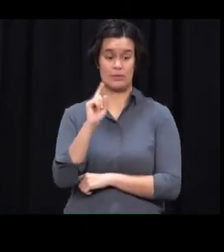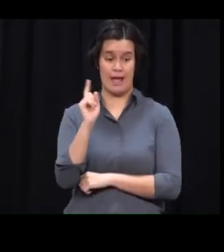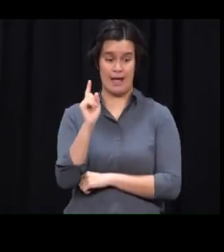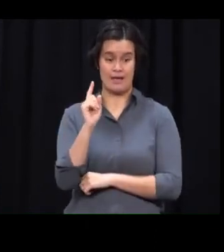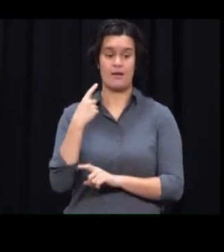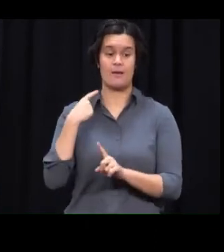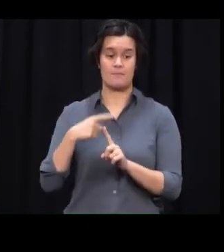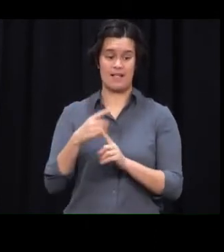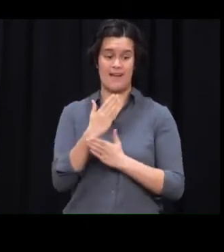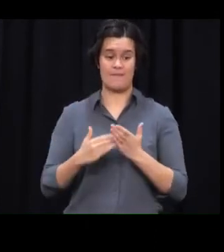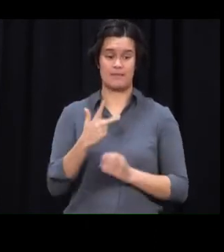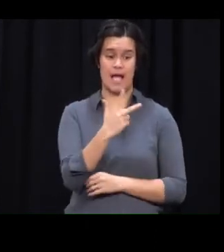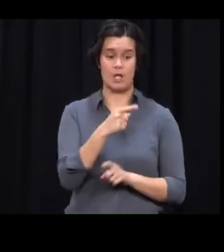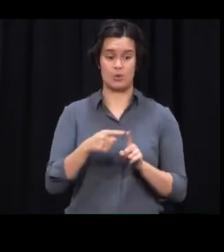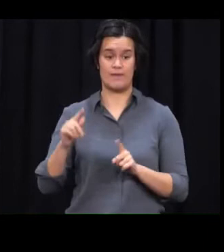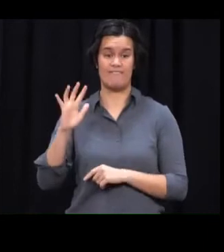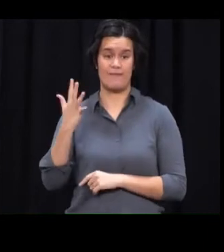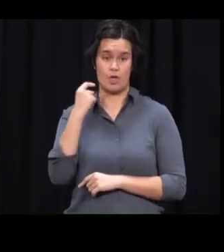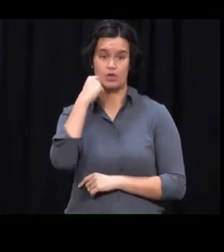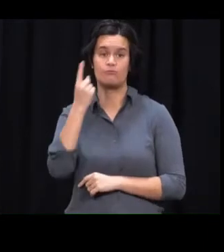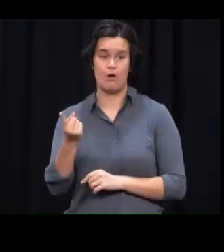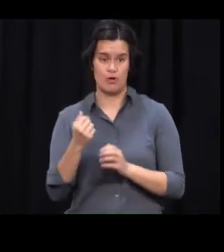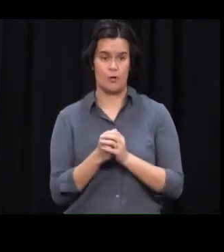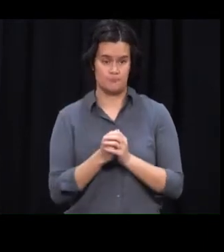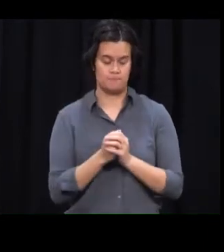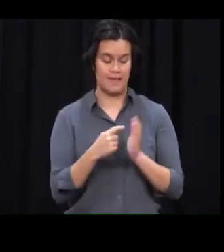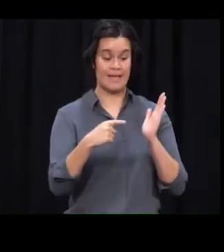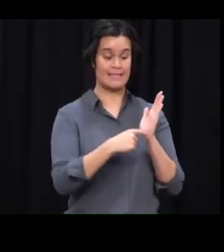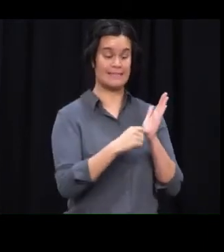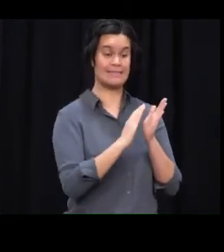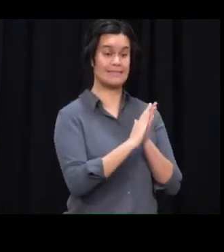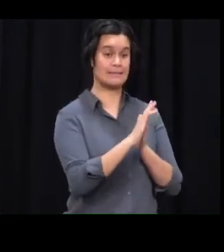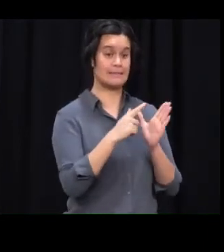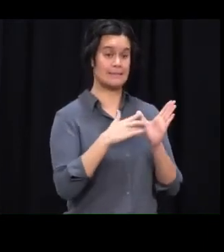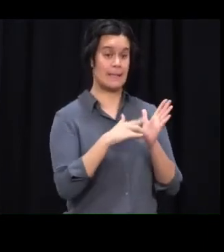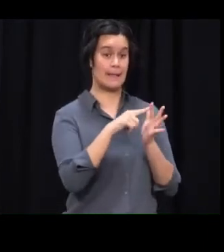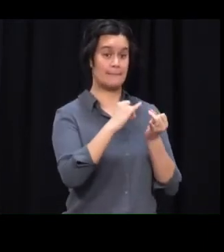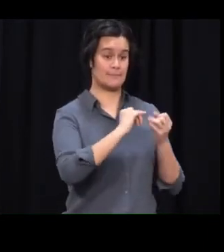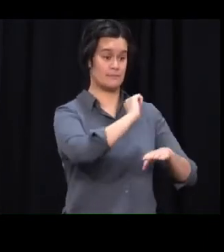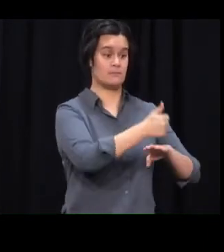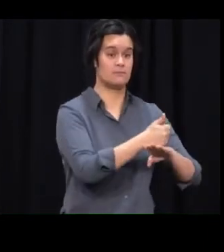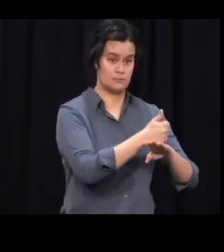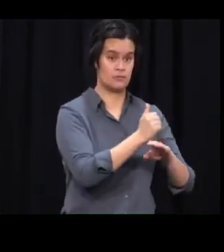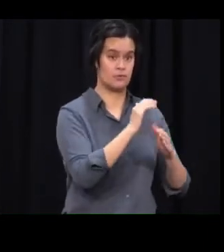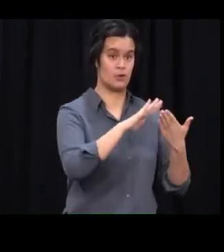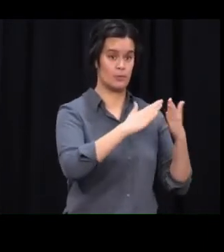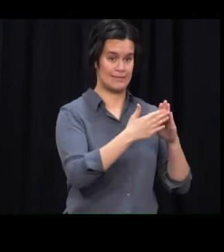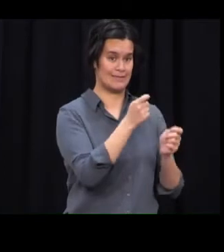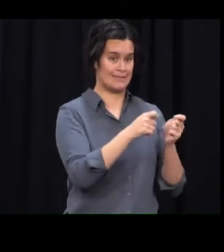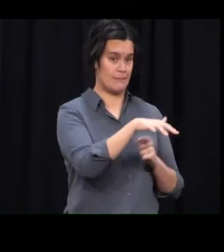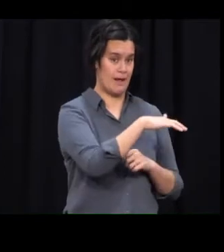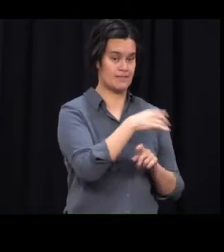community testing in Coromandel, Thames and Hamilton and there is a centre as well in Tokaroa given the exposure there